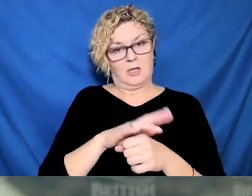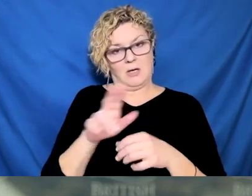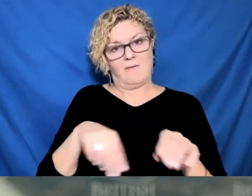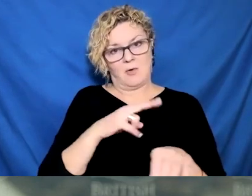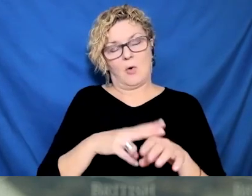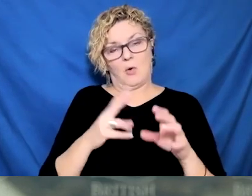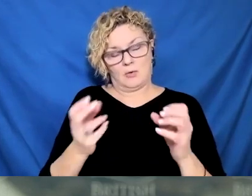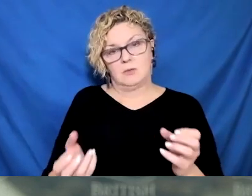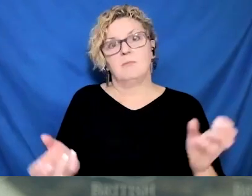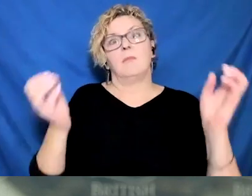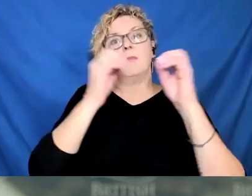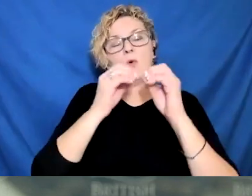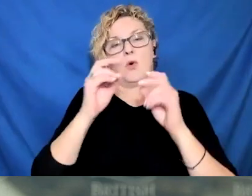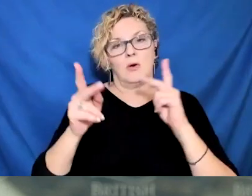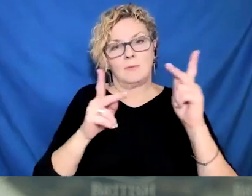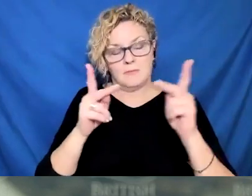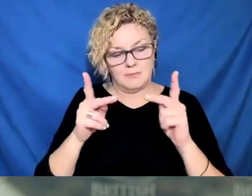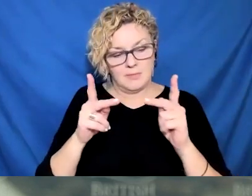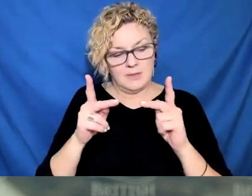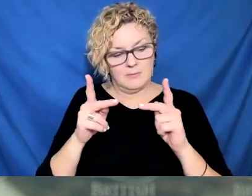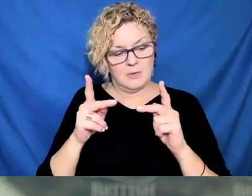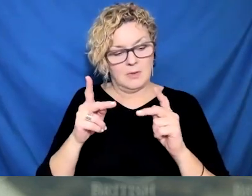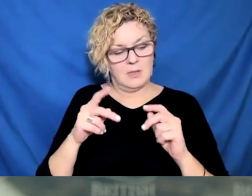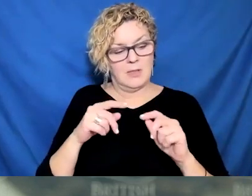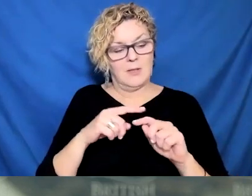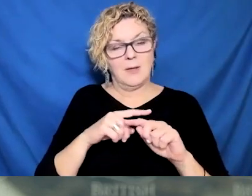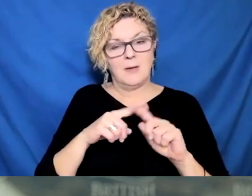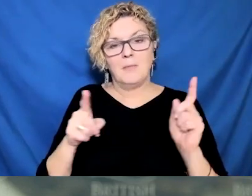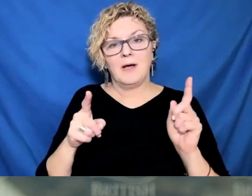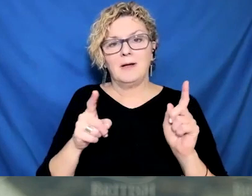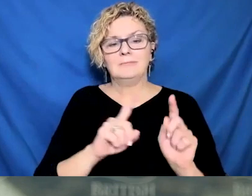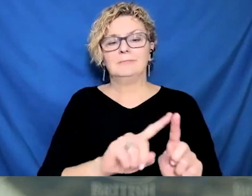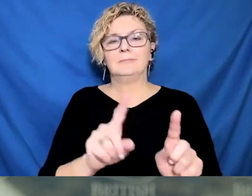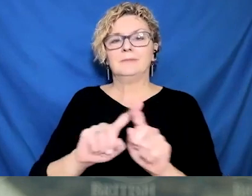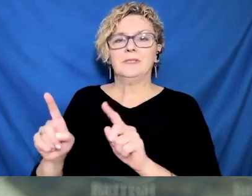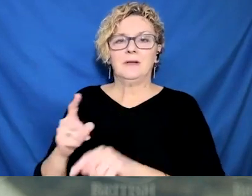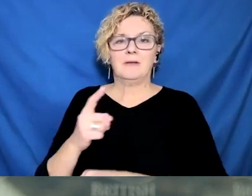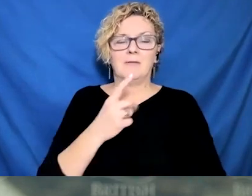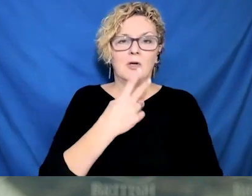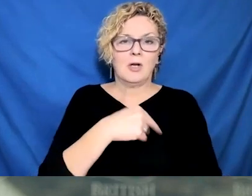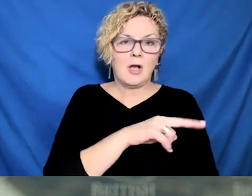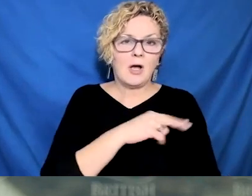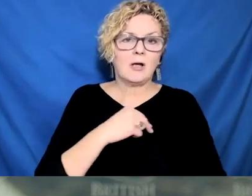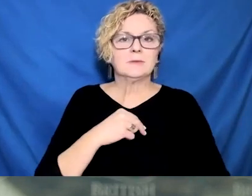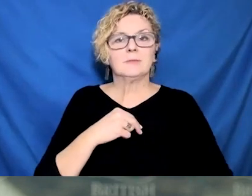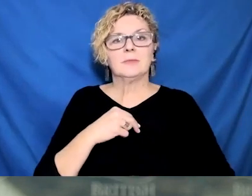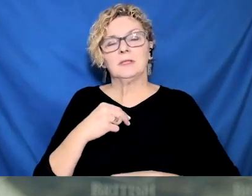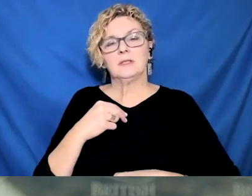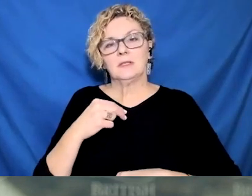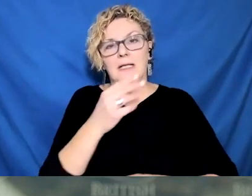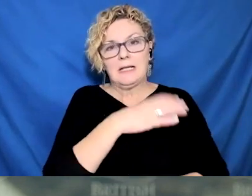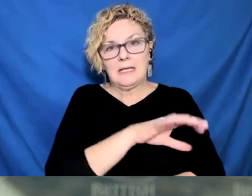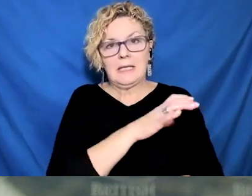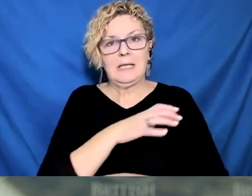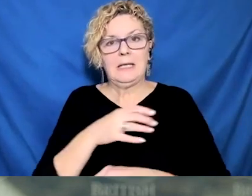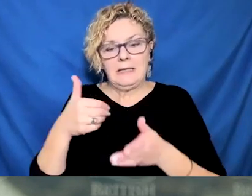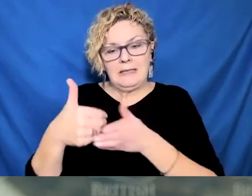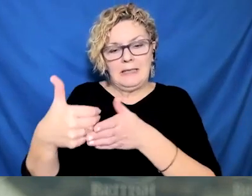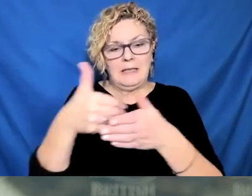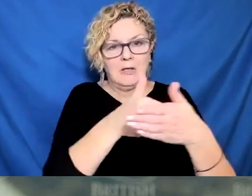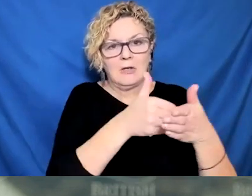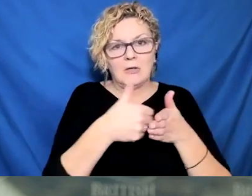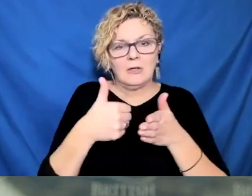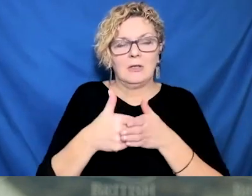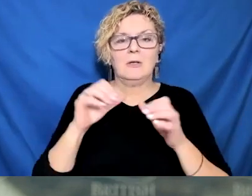health between three and four. And Susan Brown, who's our CEO in interior health, has been